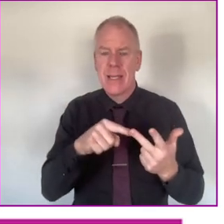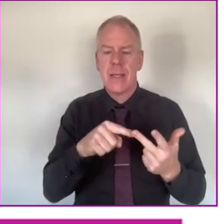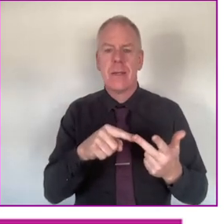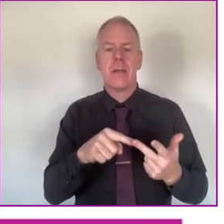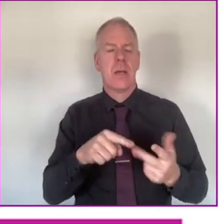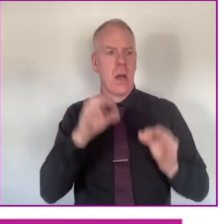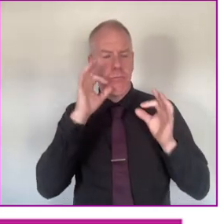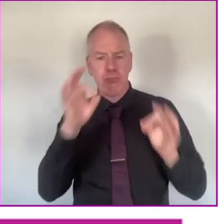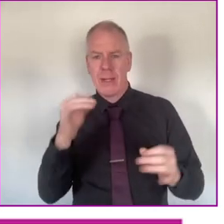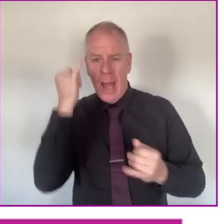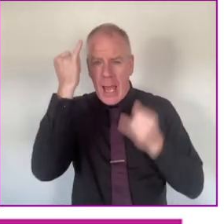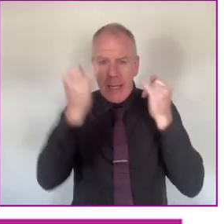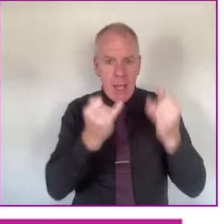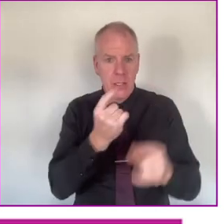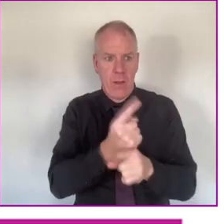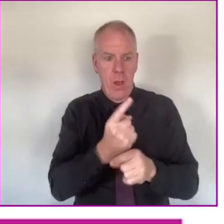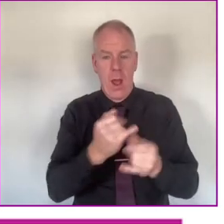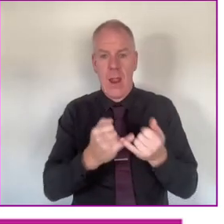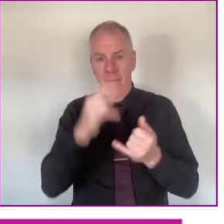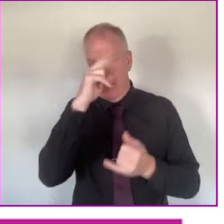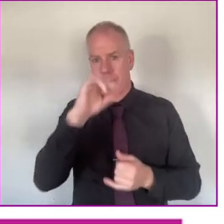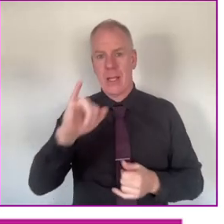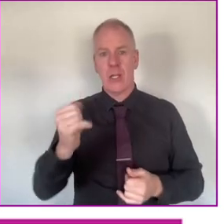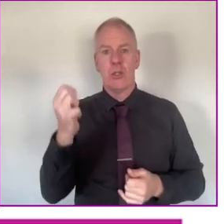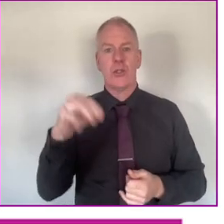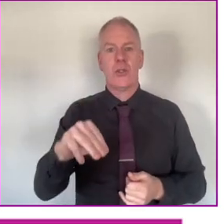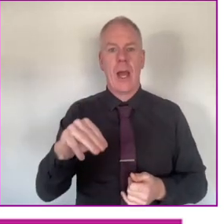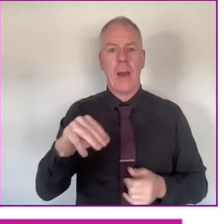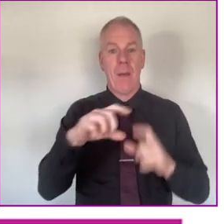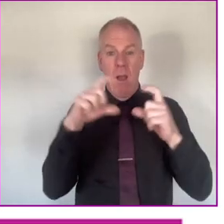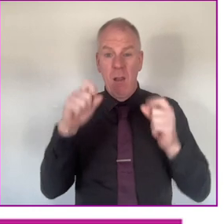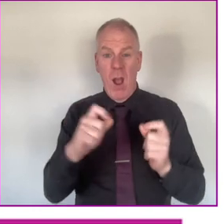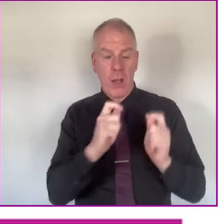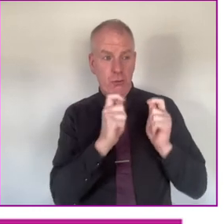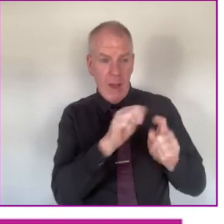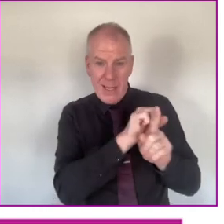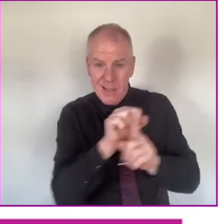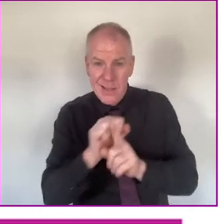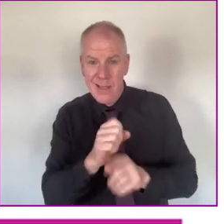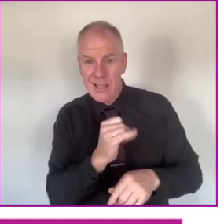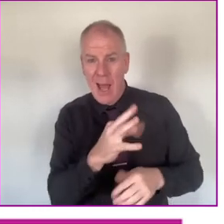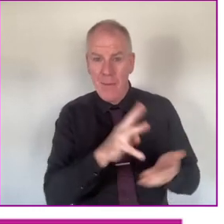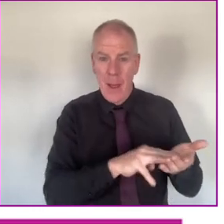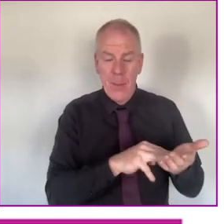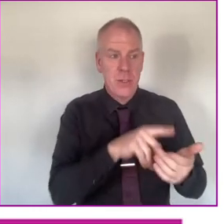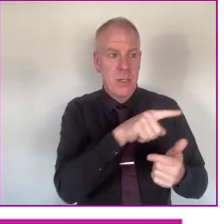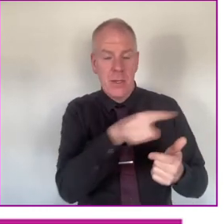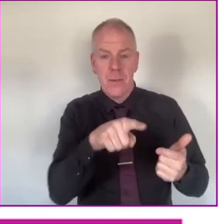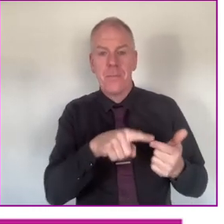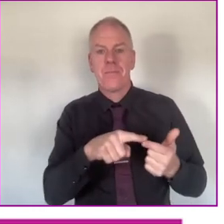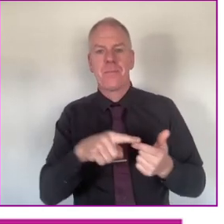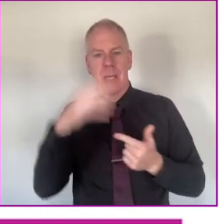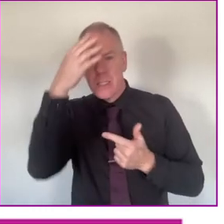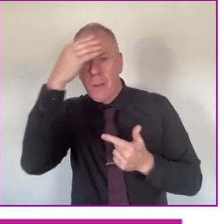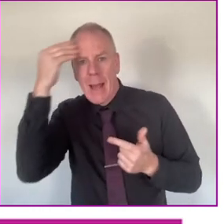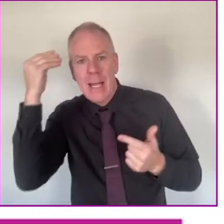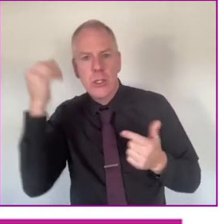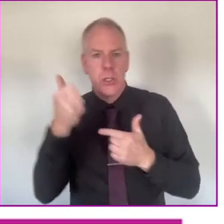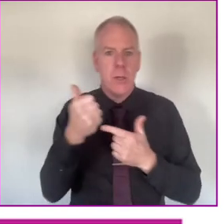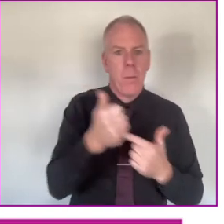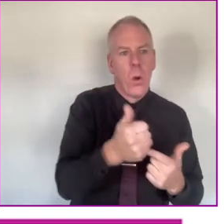intellectual disability. I've seen great initiatives brought in like jam car training, like the, you know, the